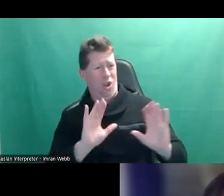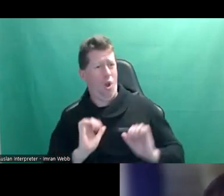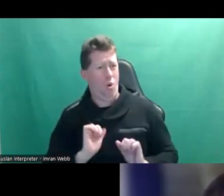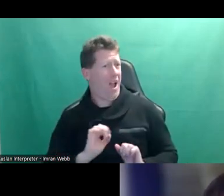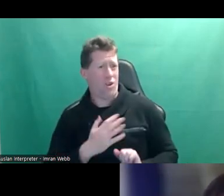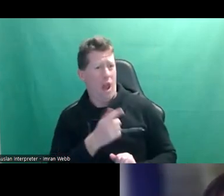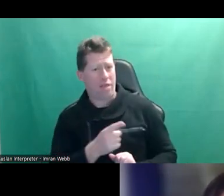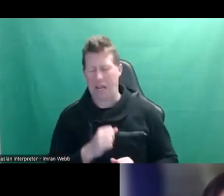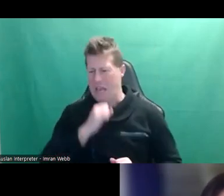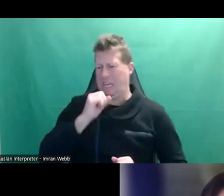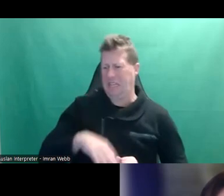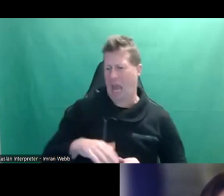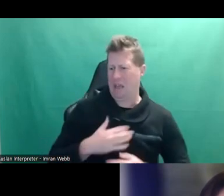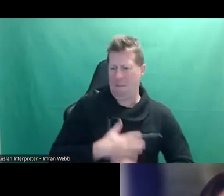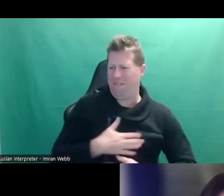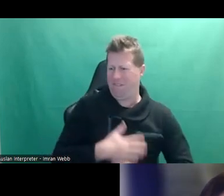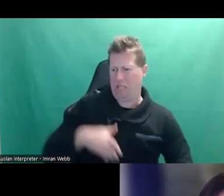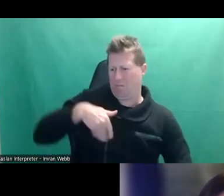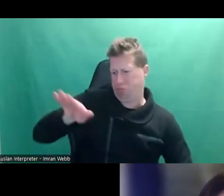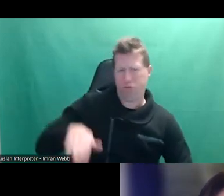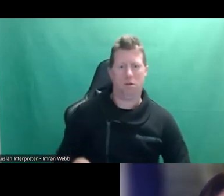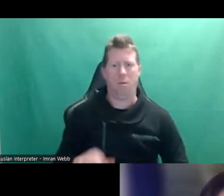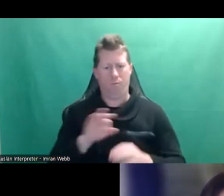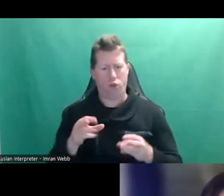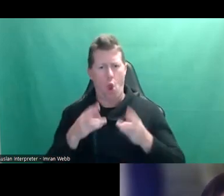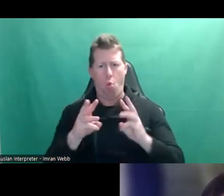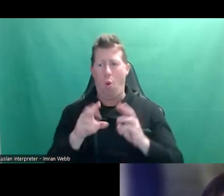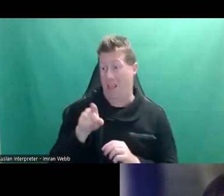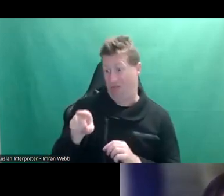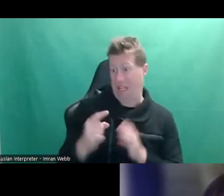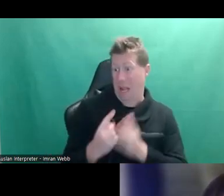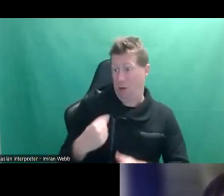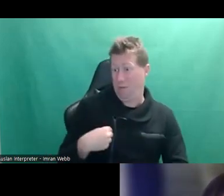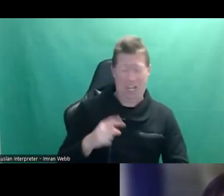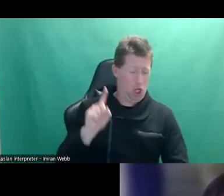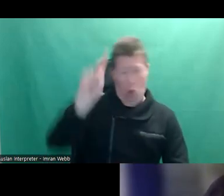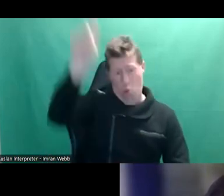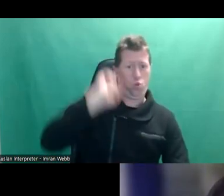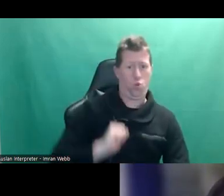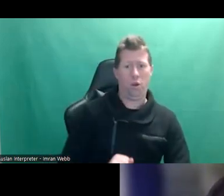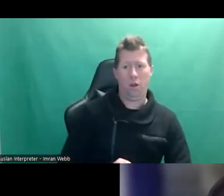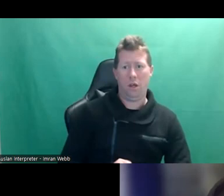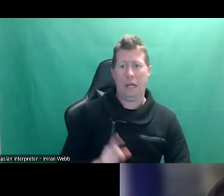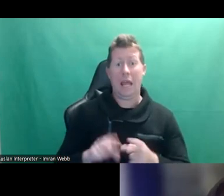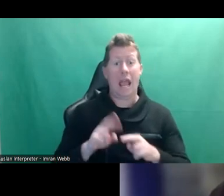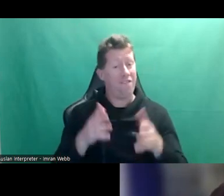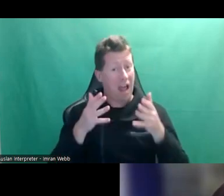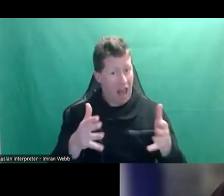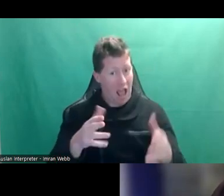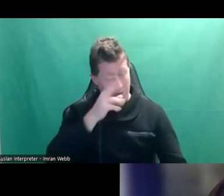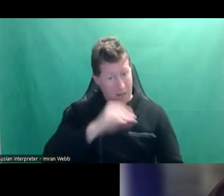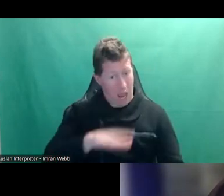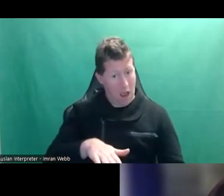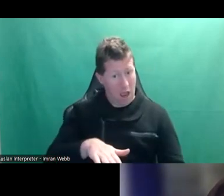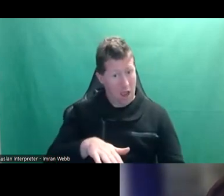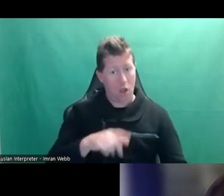Or yuck, that makes me feel sick. Or there is no way that that thing is happening to me. If they're allowed and given permission from a really young